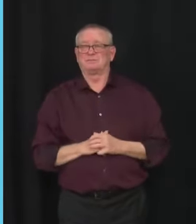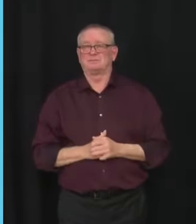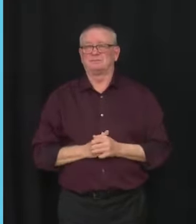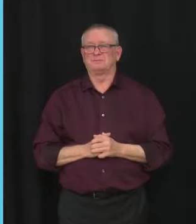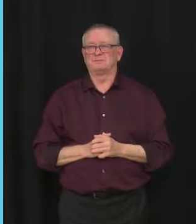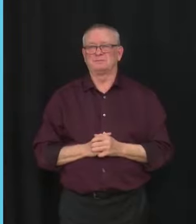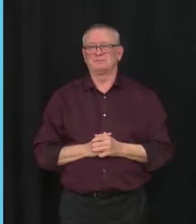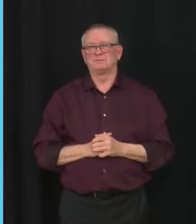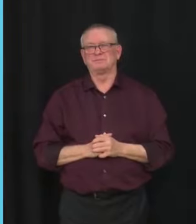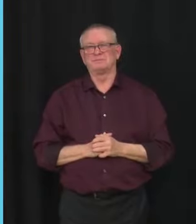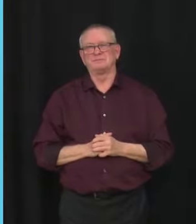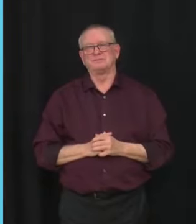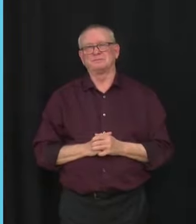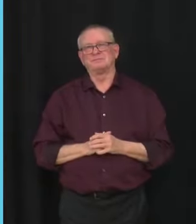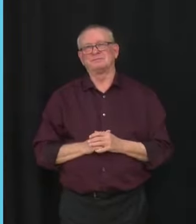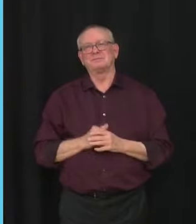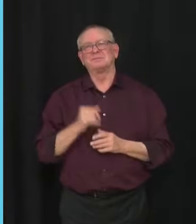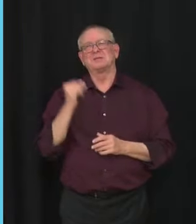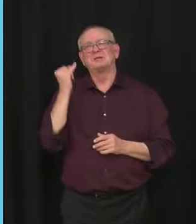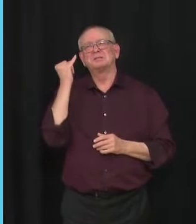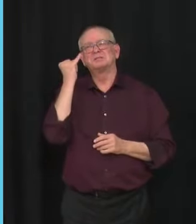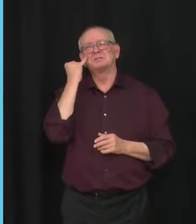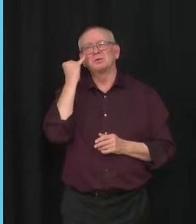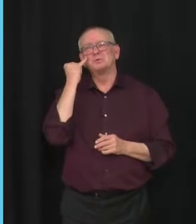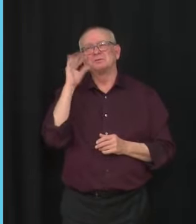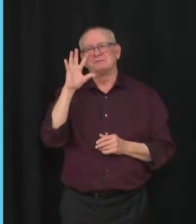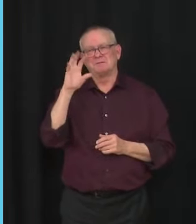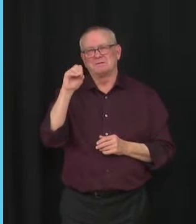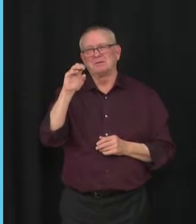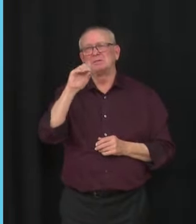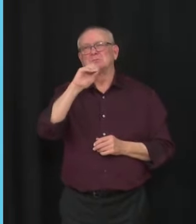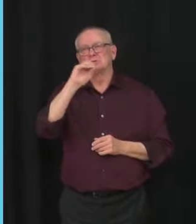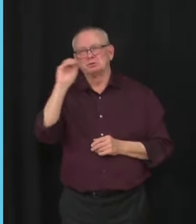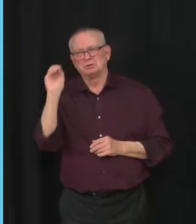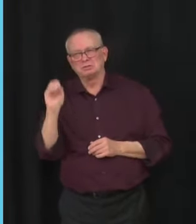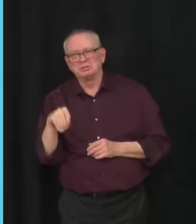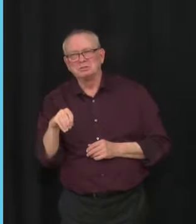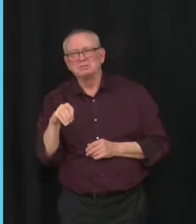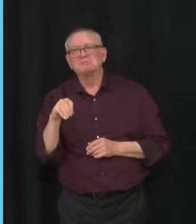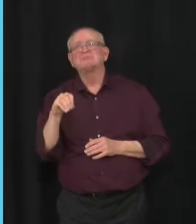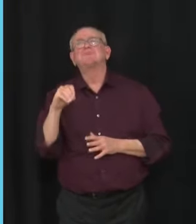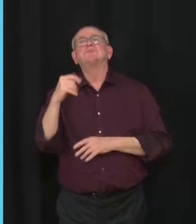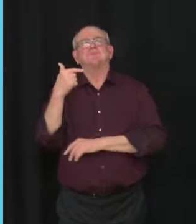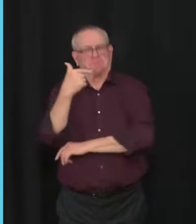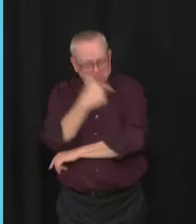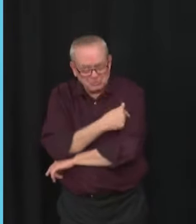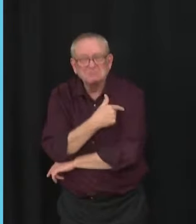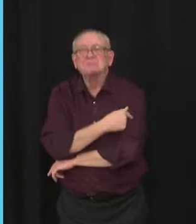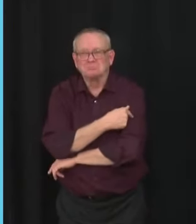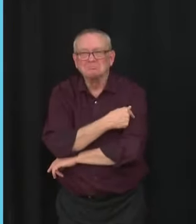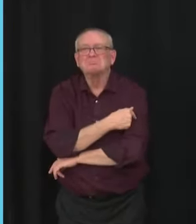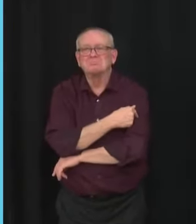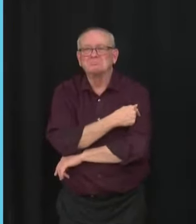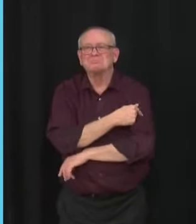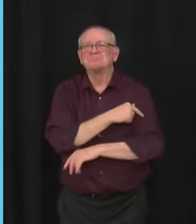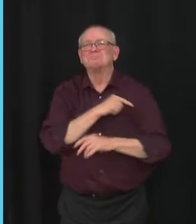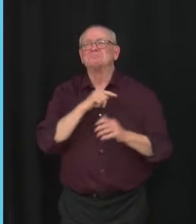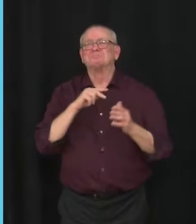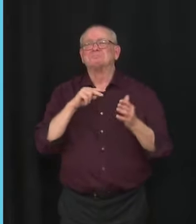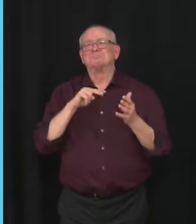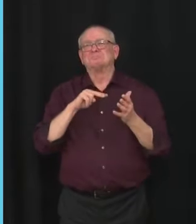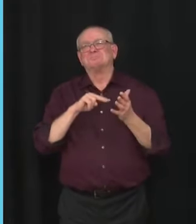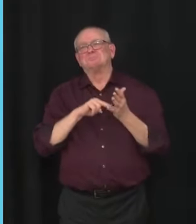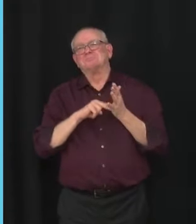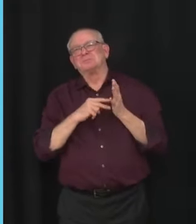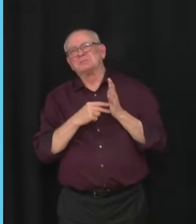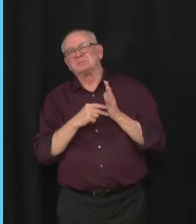% of kids getting their vaccine in the next two weeks, that puts us around 80% of Albertans who are vaccinated or partially